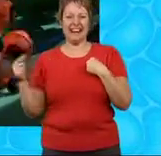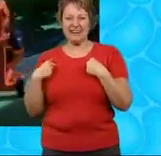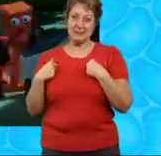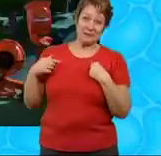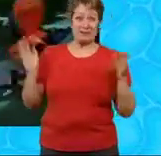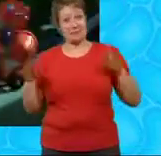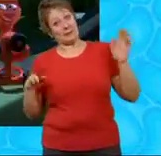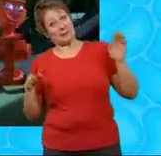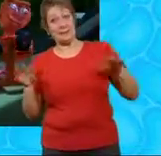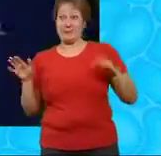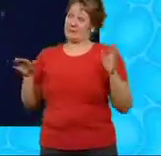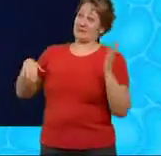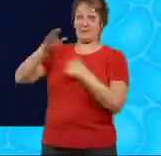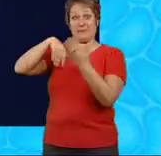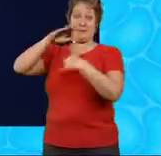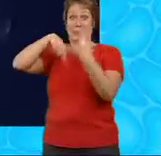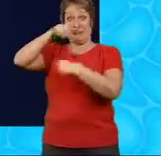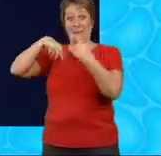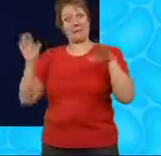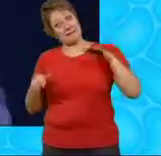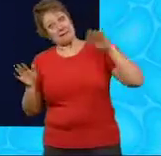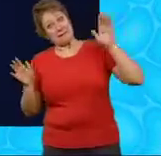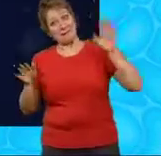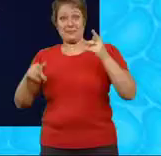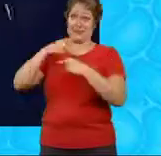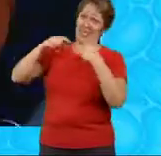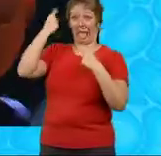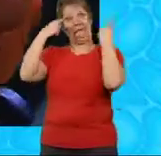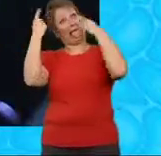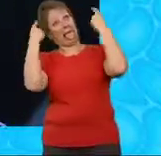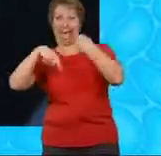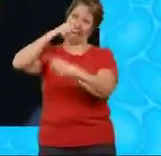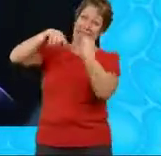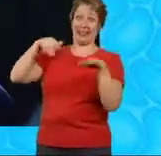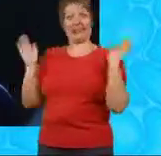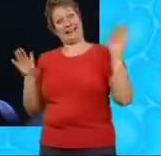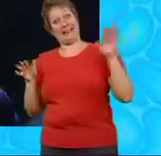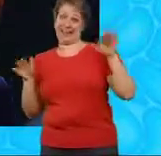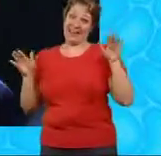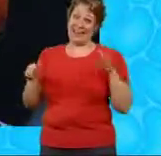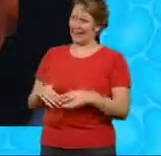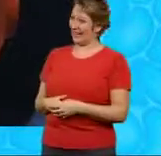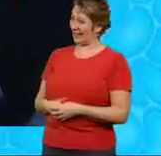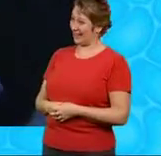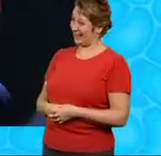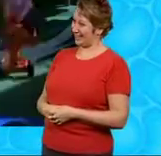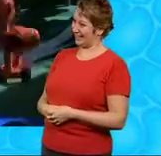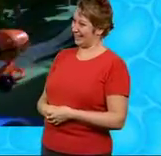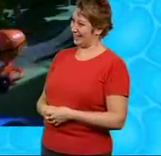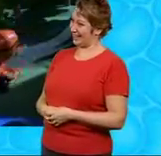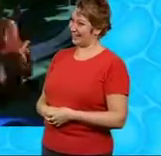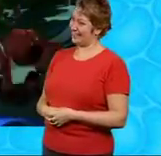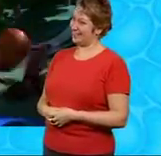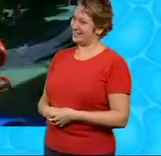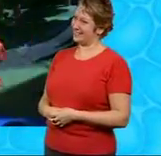Flap, flap, floaty flap, flap, flap, flap, flap I'm a Dizzy, a Dizzy bat,